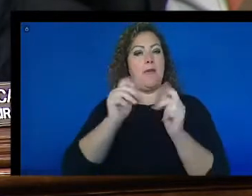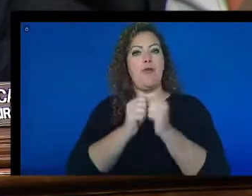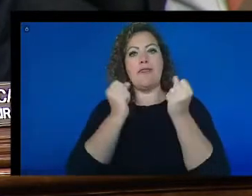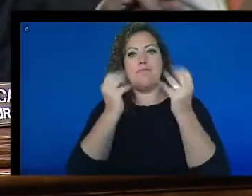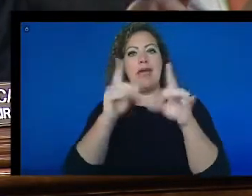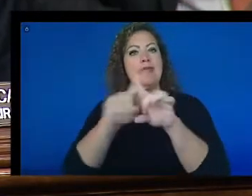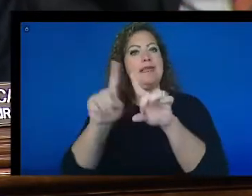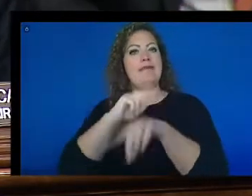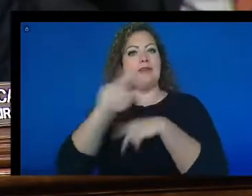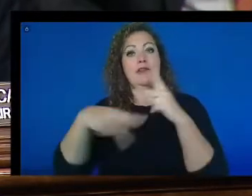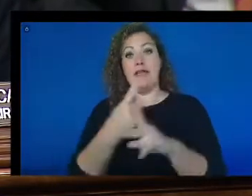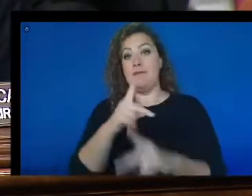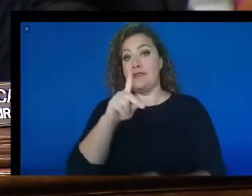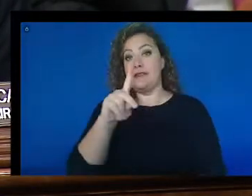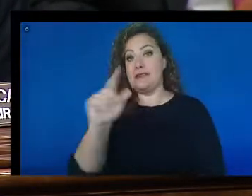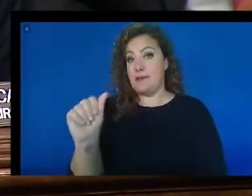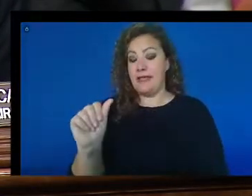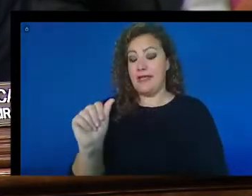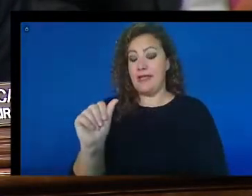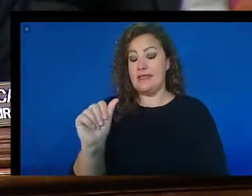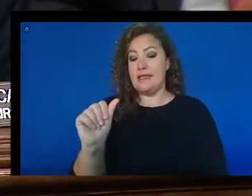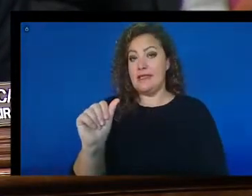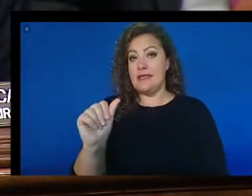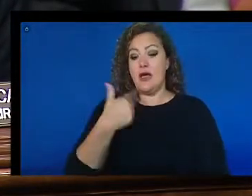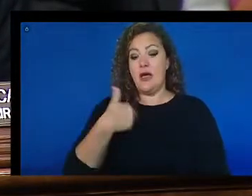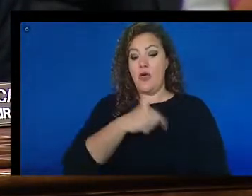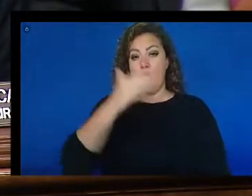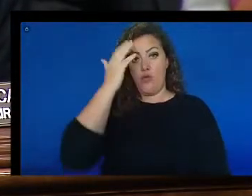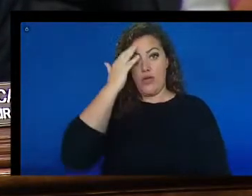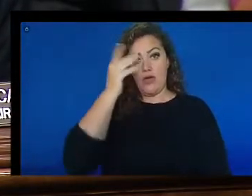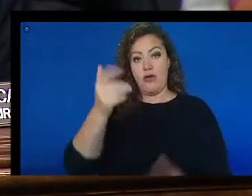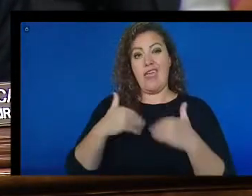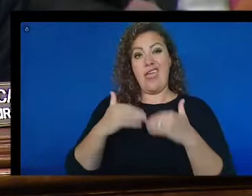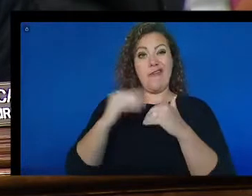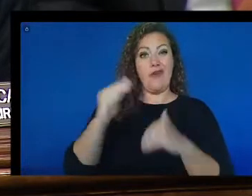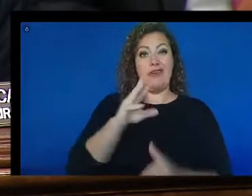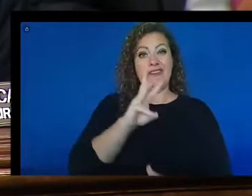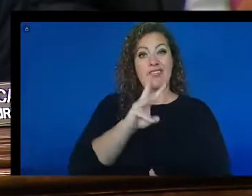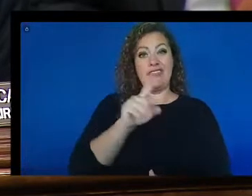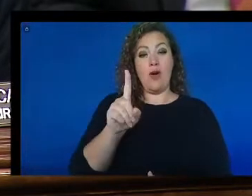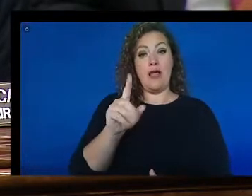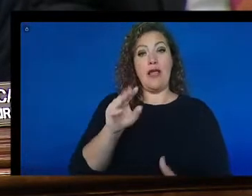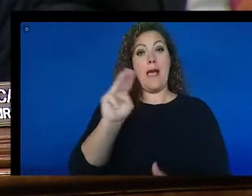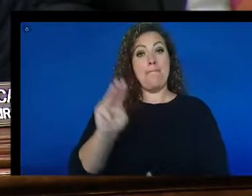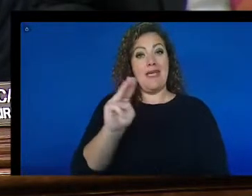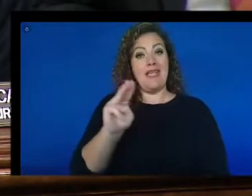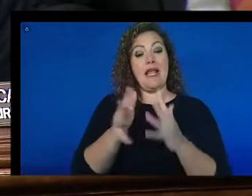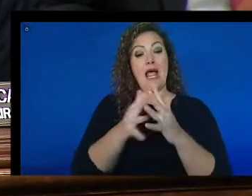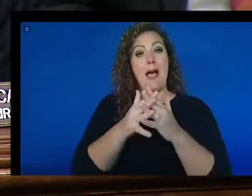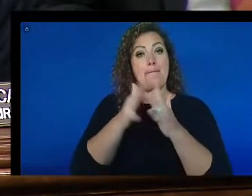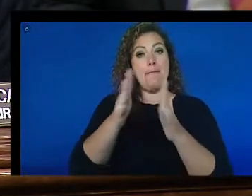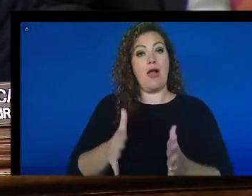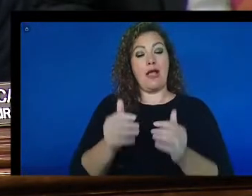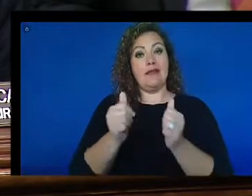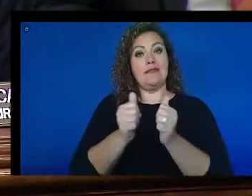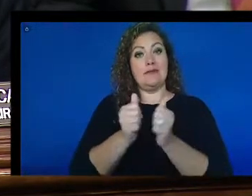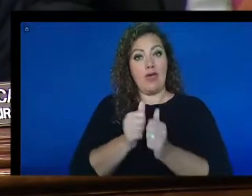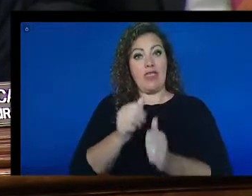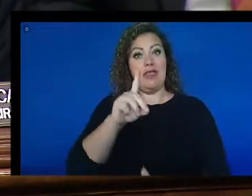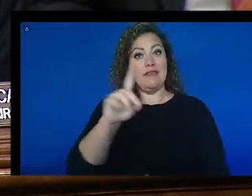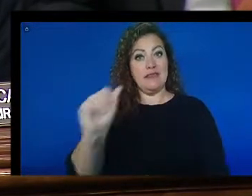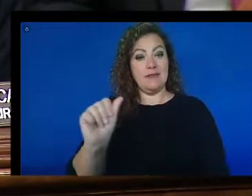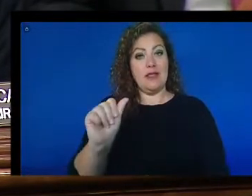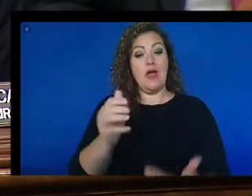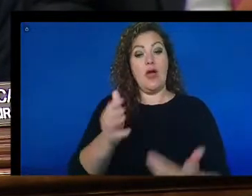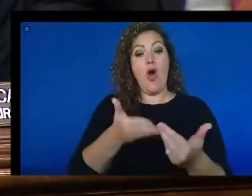types of disabilities. We know that there are over 61 million Americans in our country with a disability. Almost 2